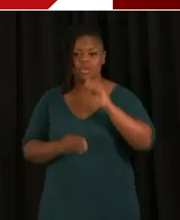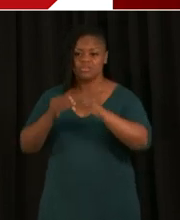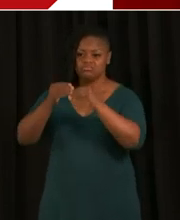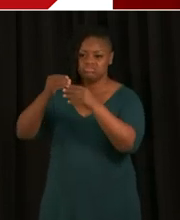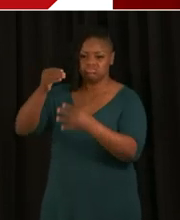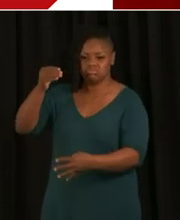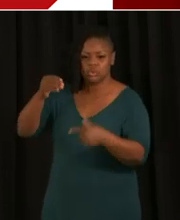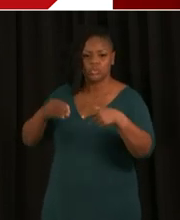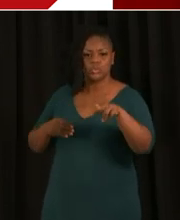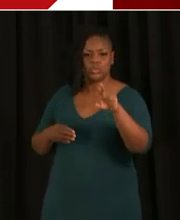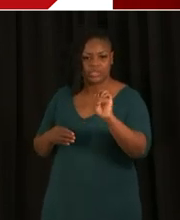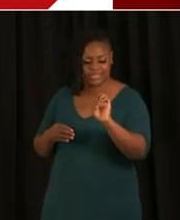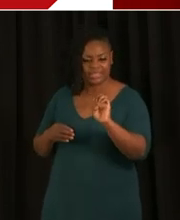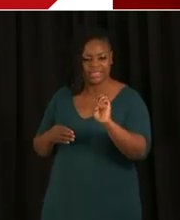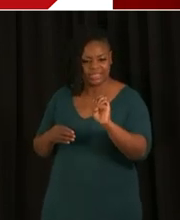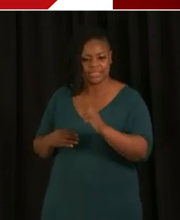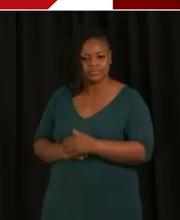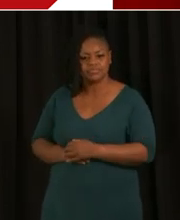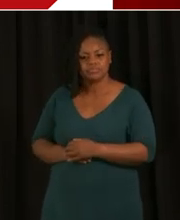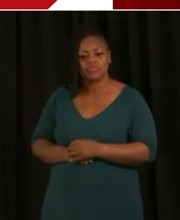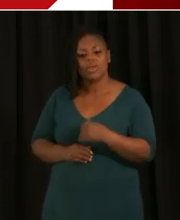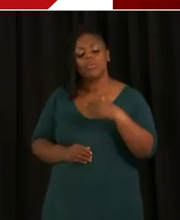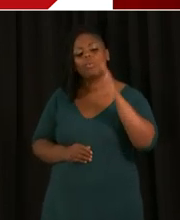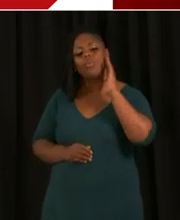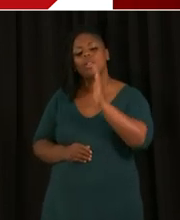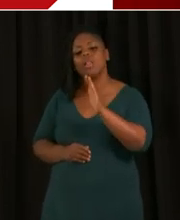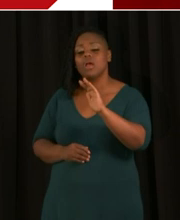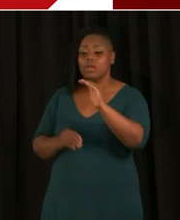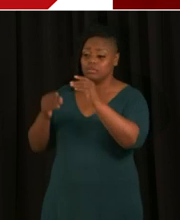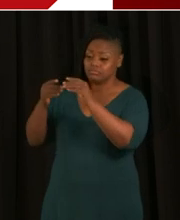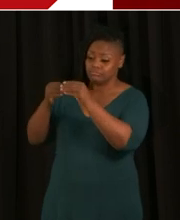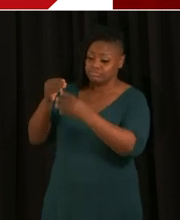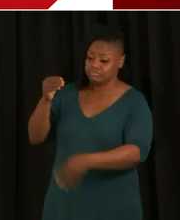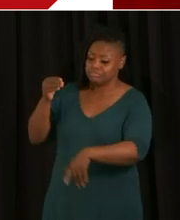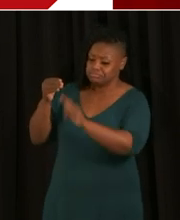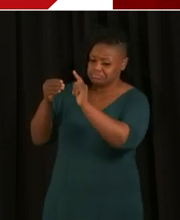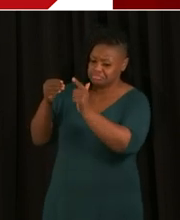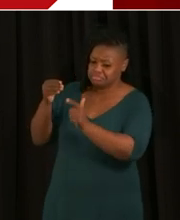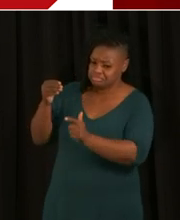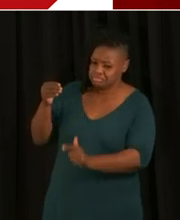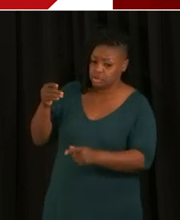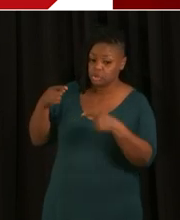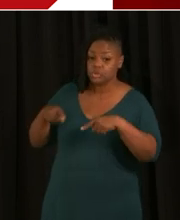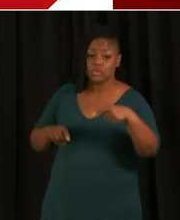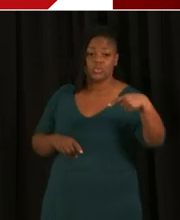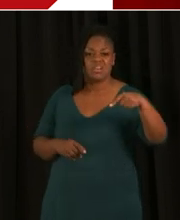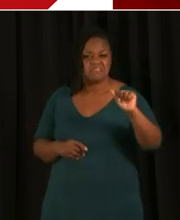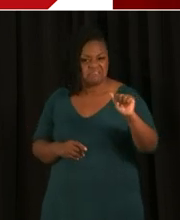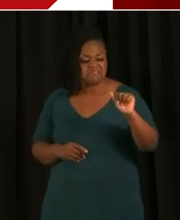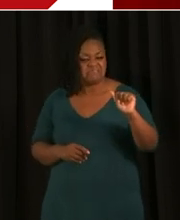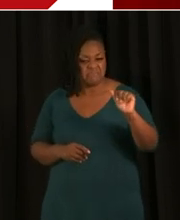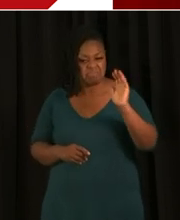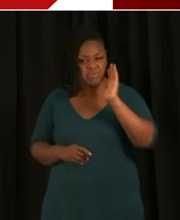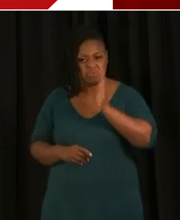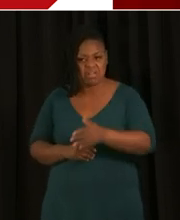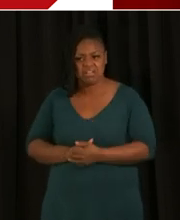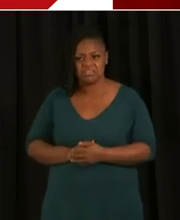we will get to your question during our question and answer portion of the program.